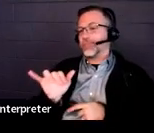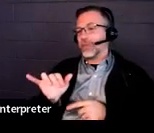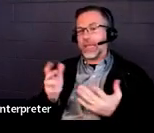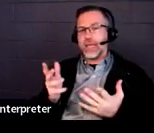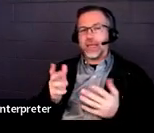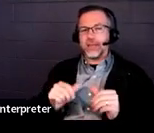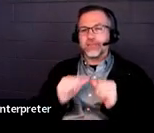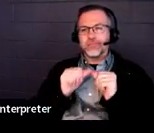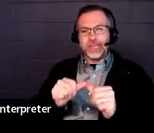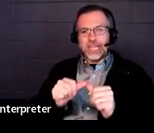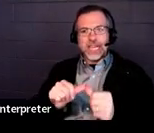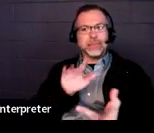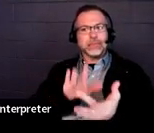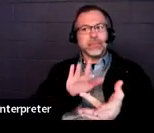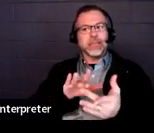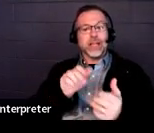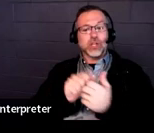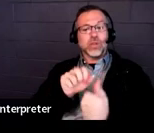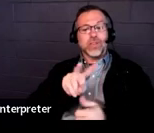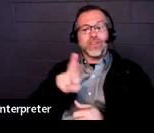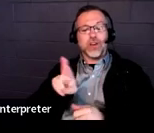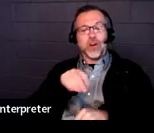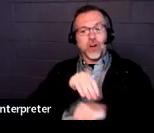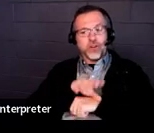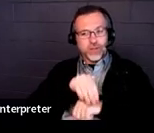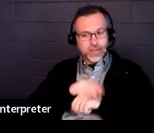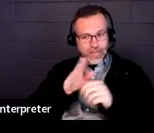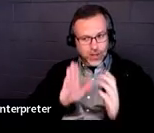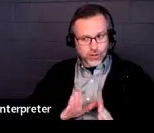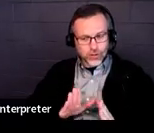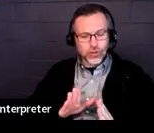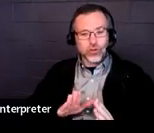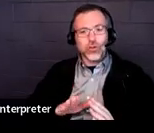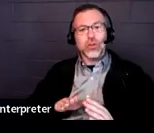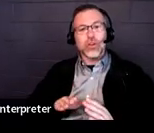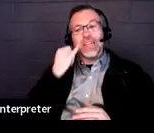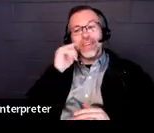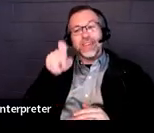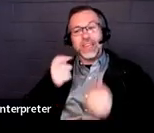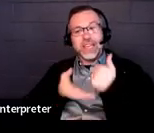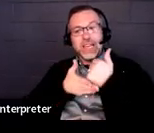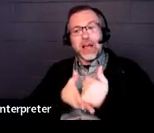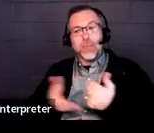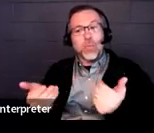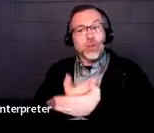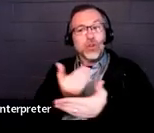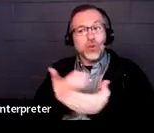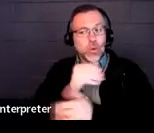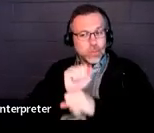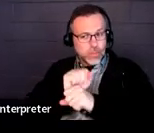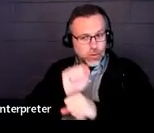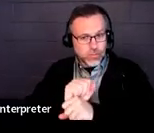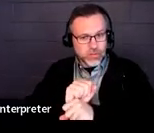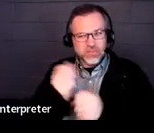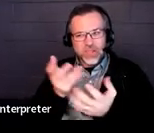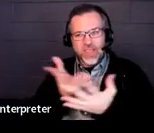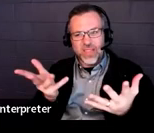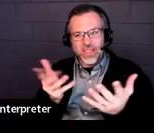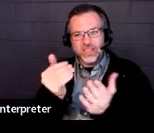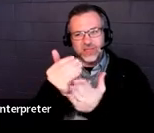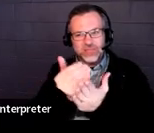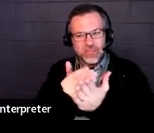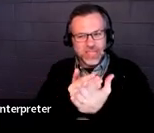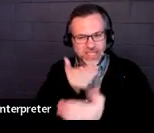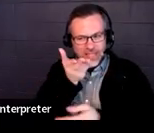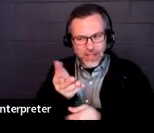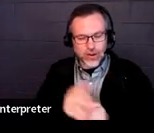with the voc rehab counselor to obtain help with new or additional employment. And there are some other things listed there. And then